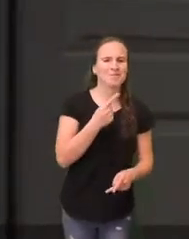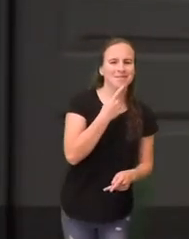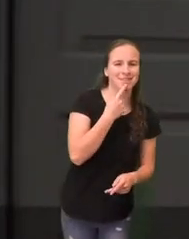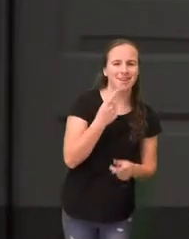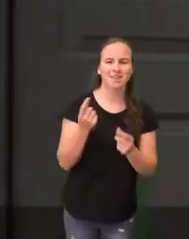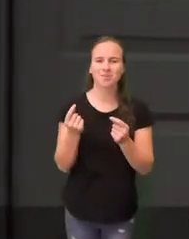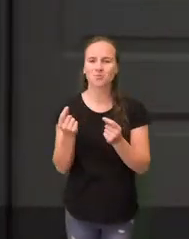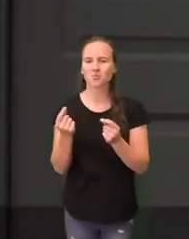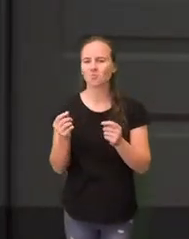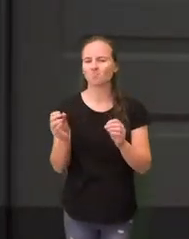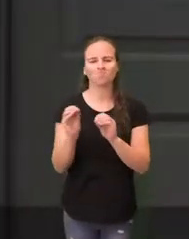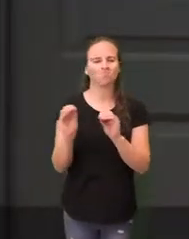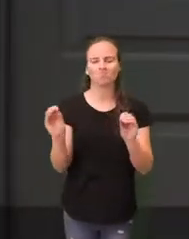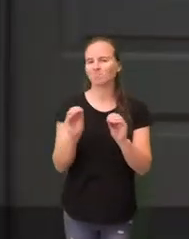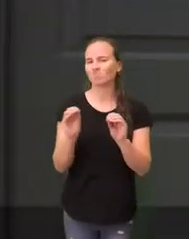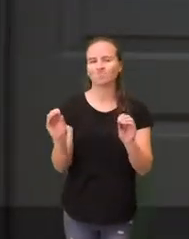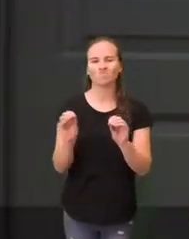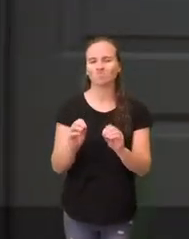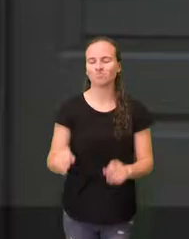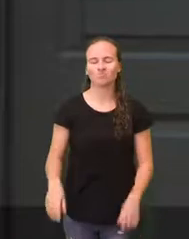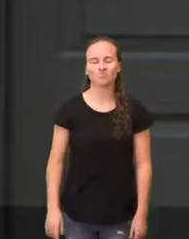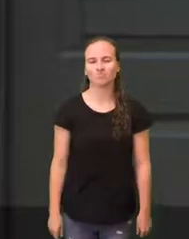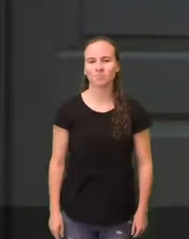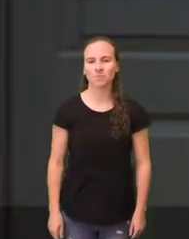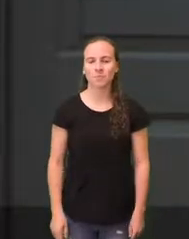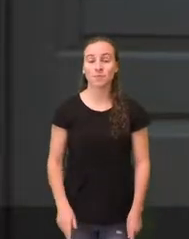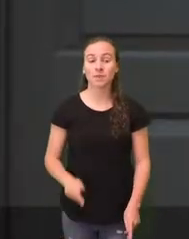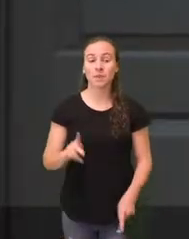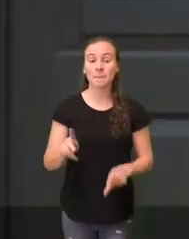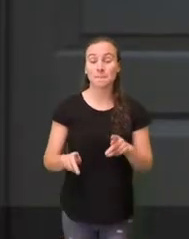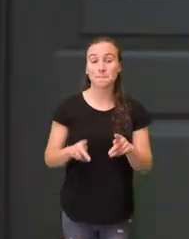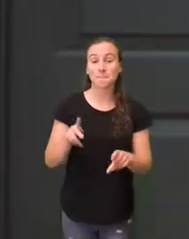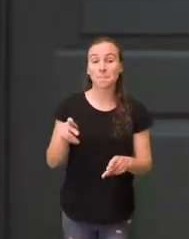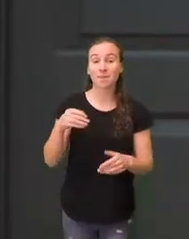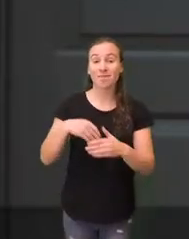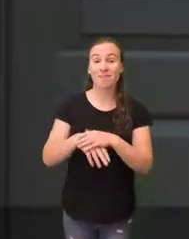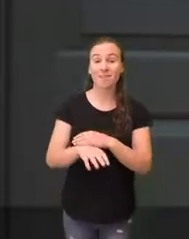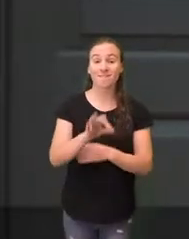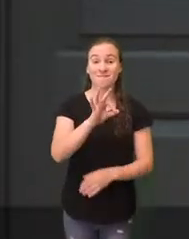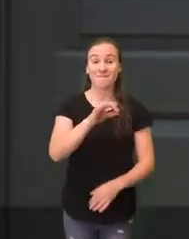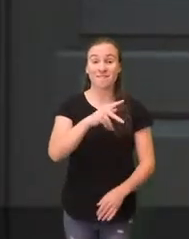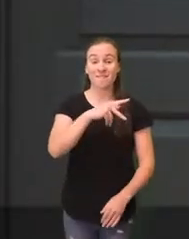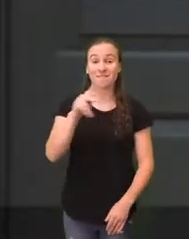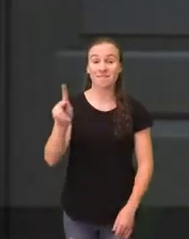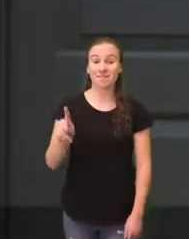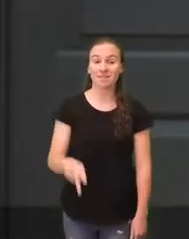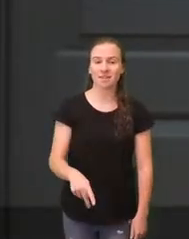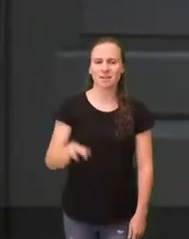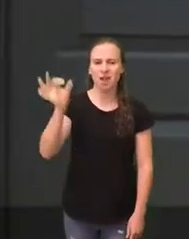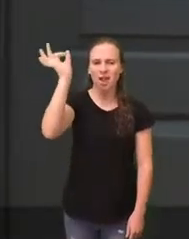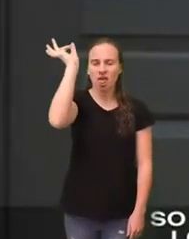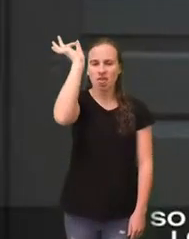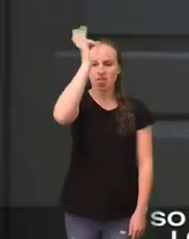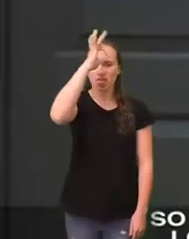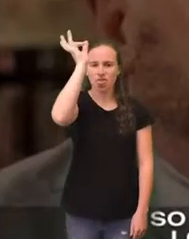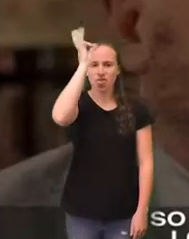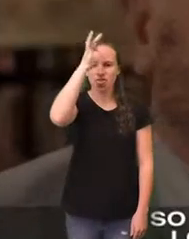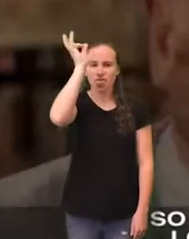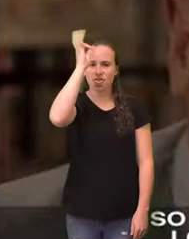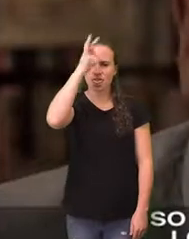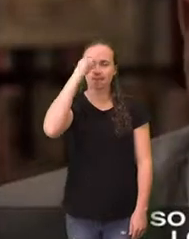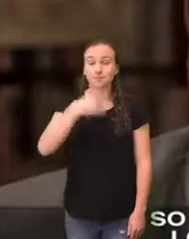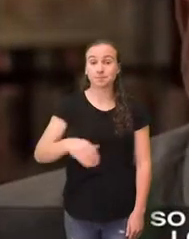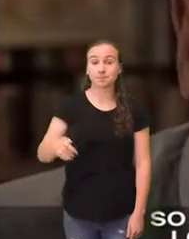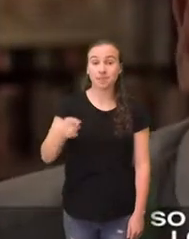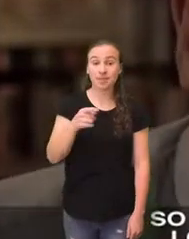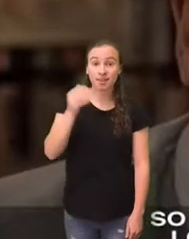conviction that if they were accountable to the public for everything they said and did, that nobody would say or do anything. So